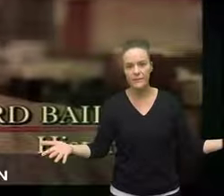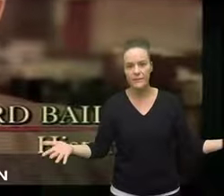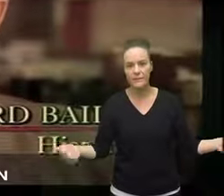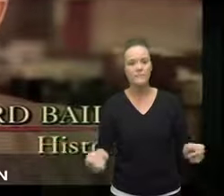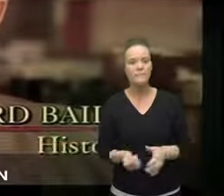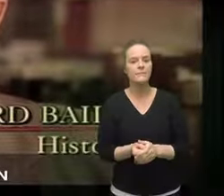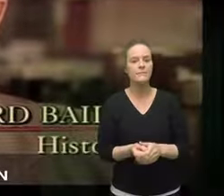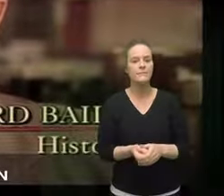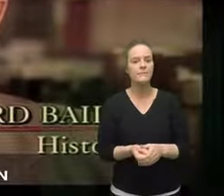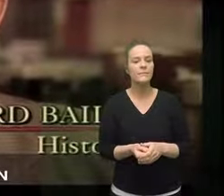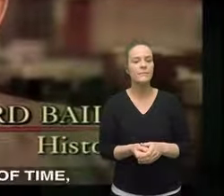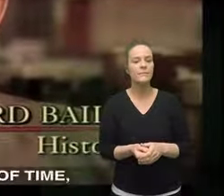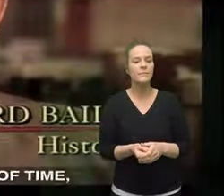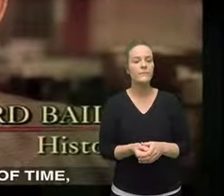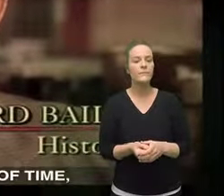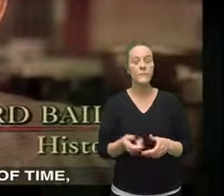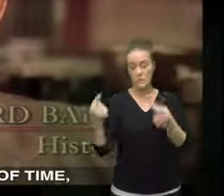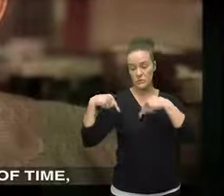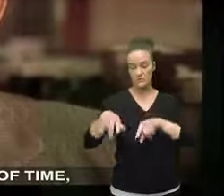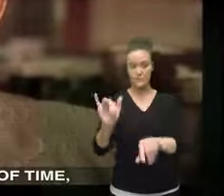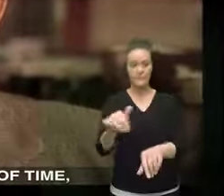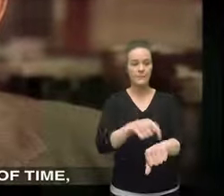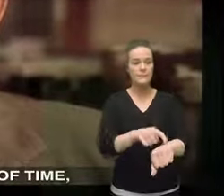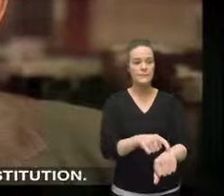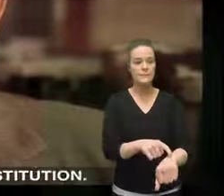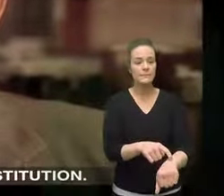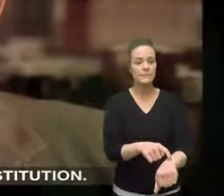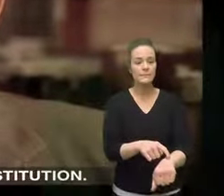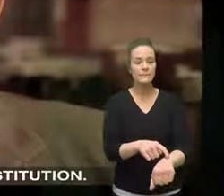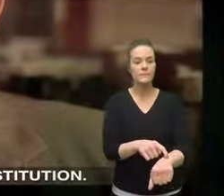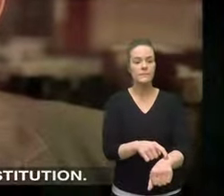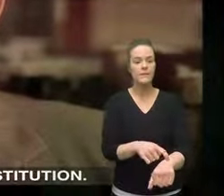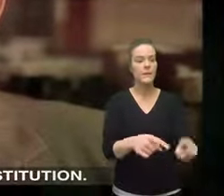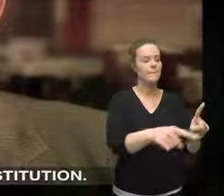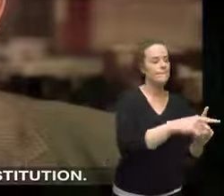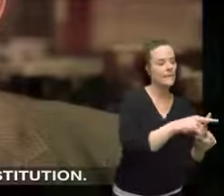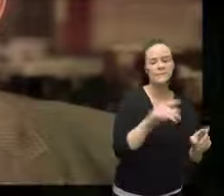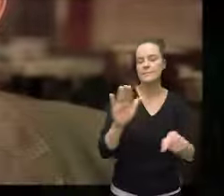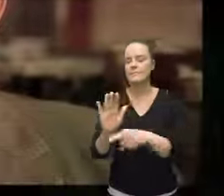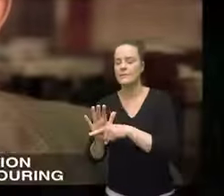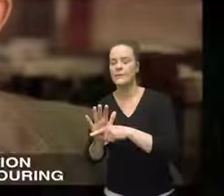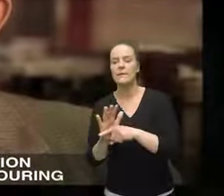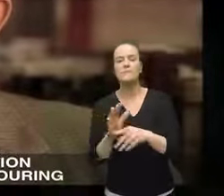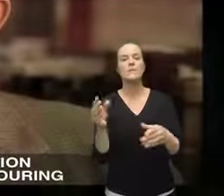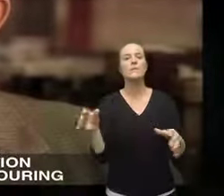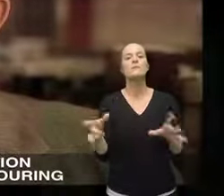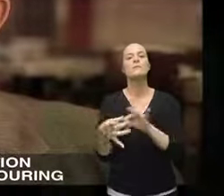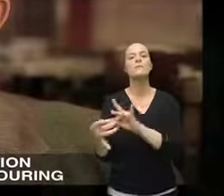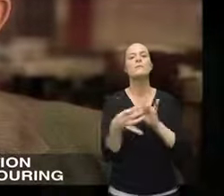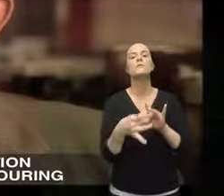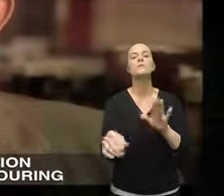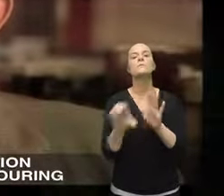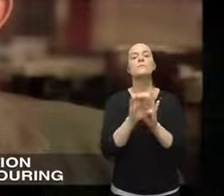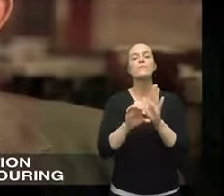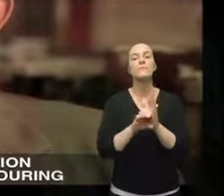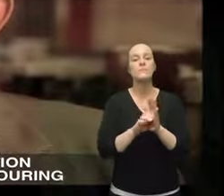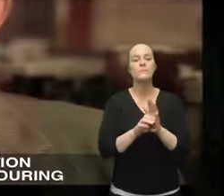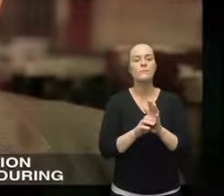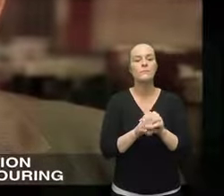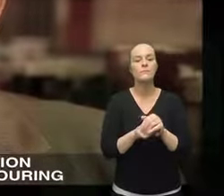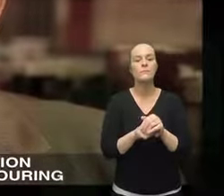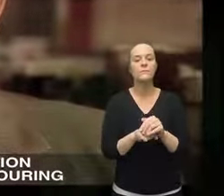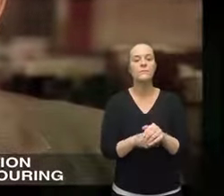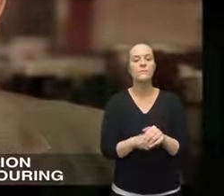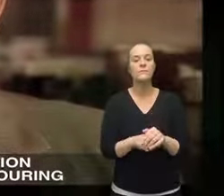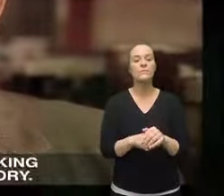songs, everything under the sun during that period of time pro and con the constitution it's in my estimation the